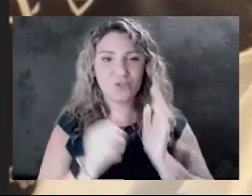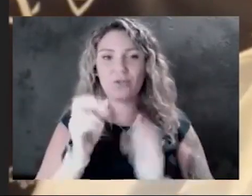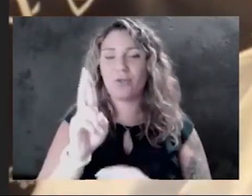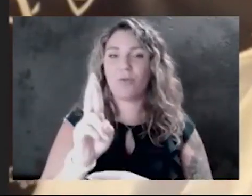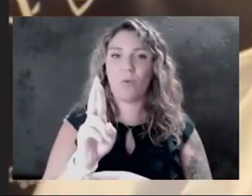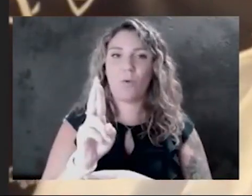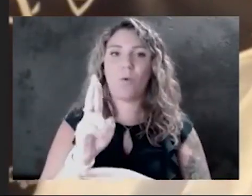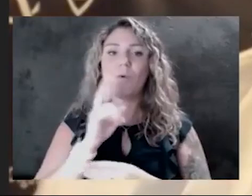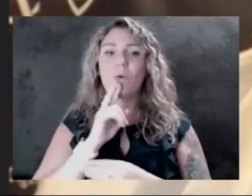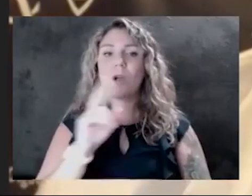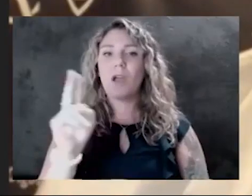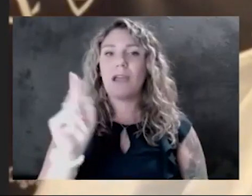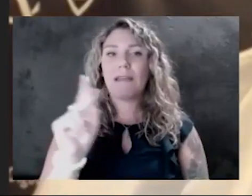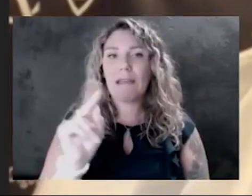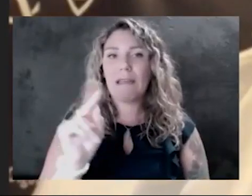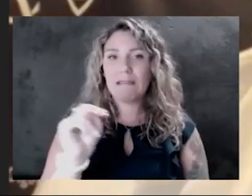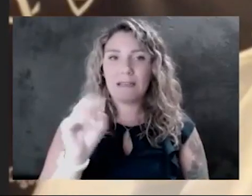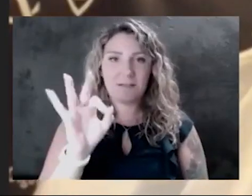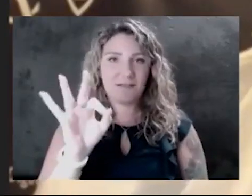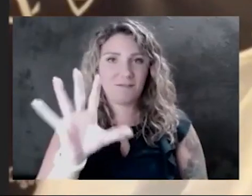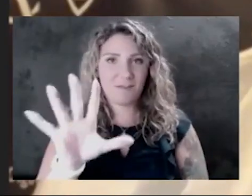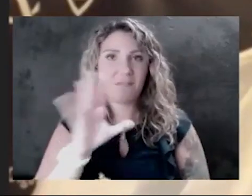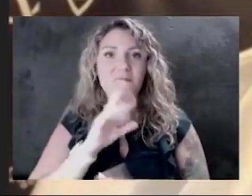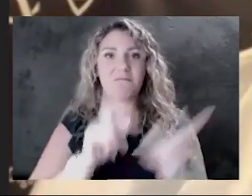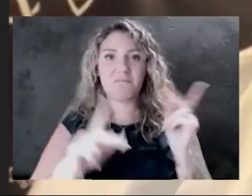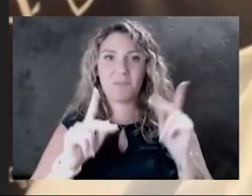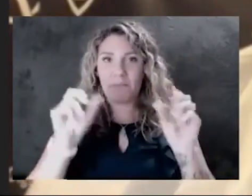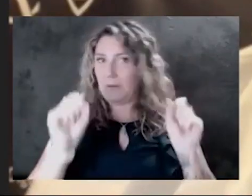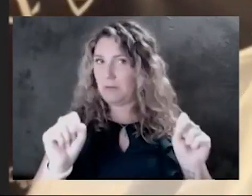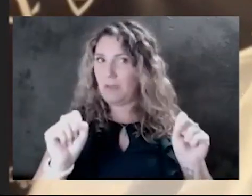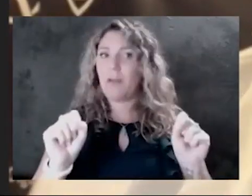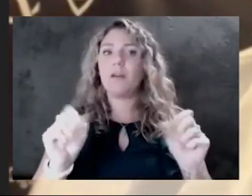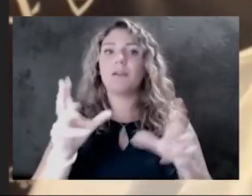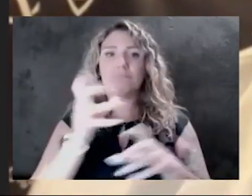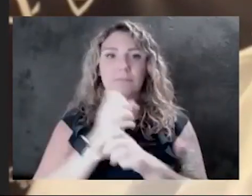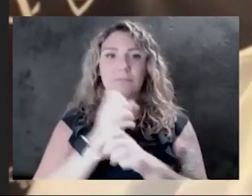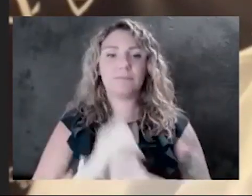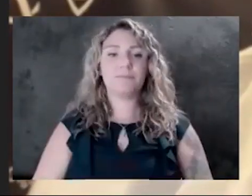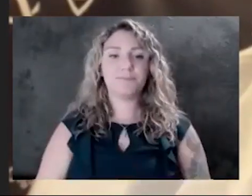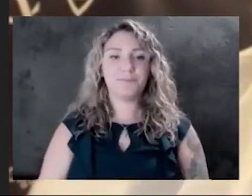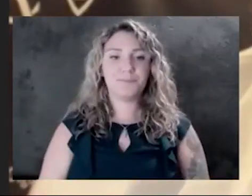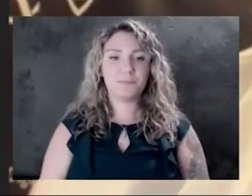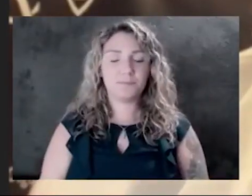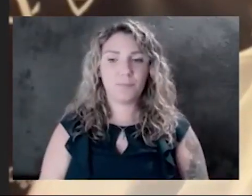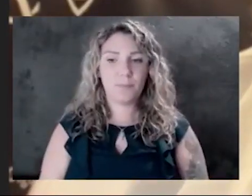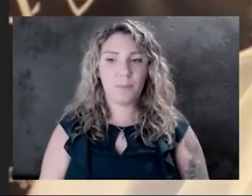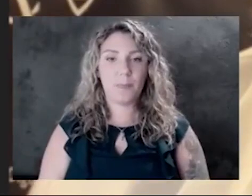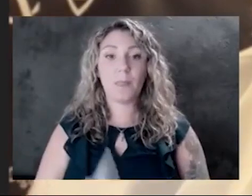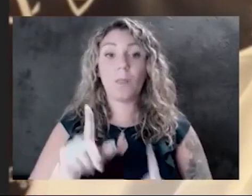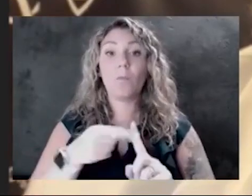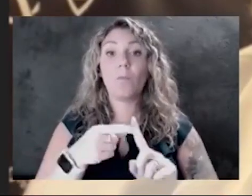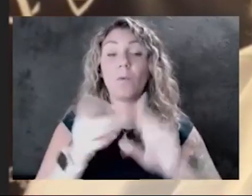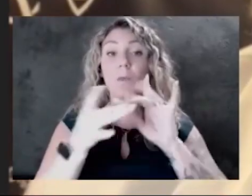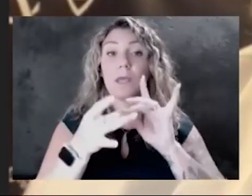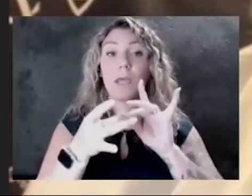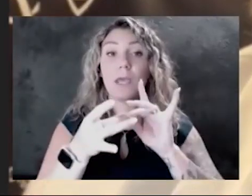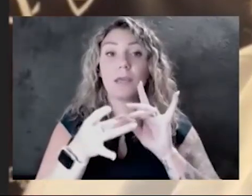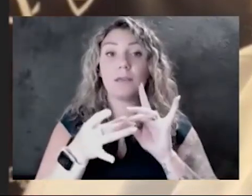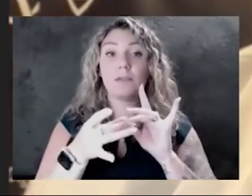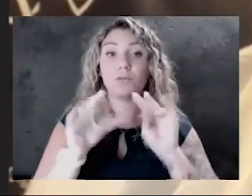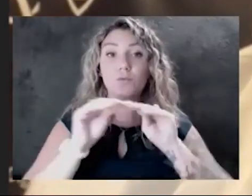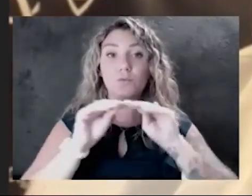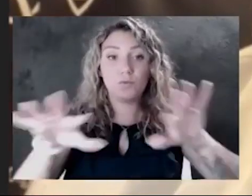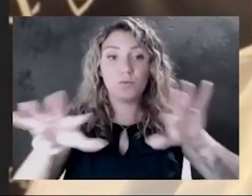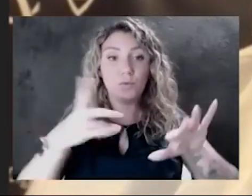KN95s so folks can get those. When it comes to outbreaks, we have